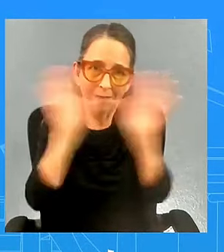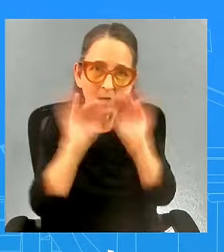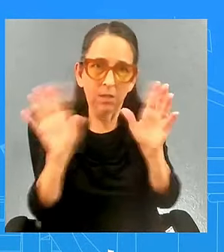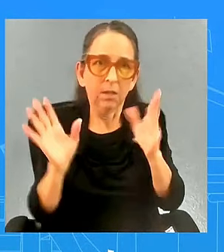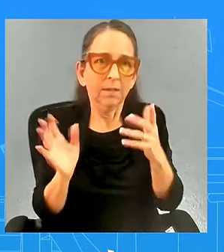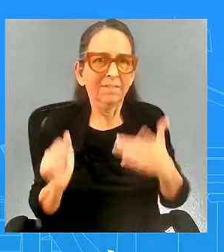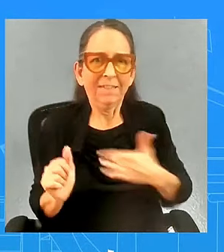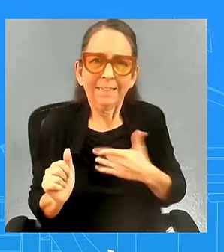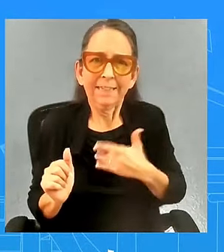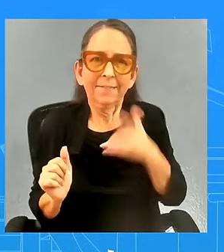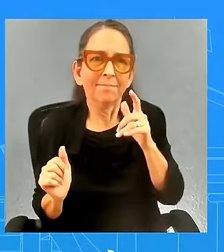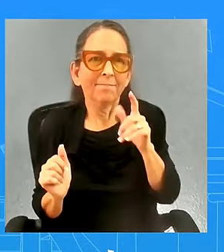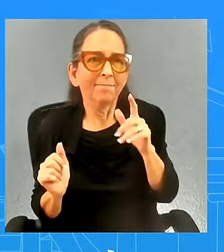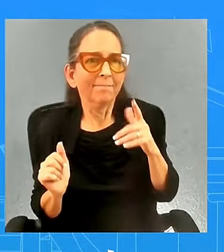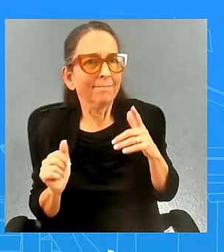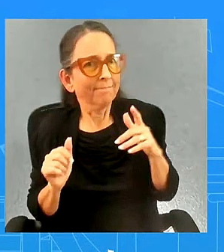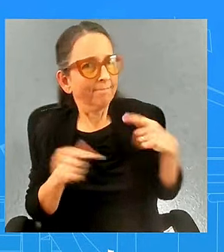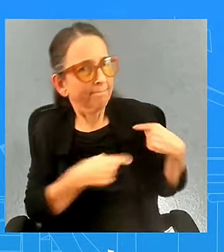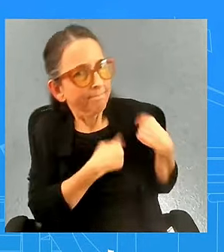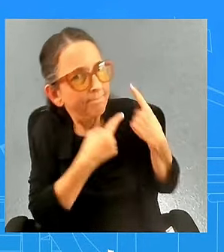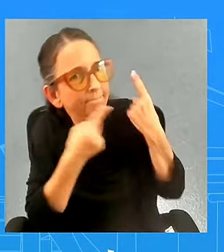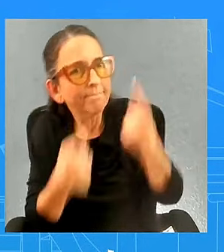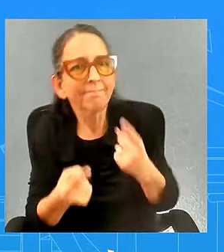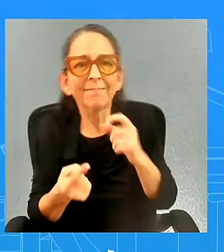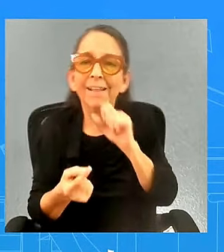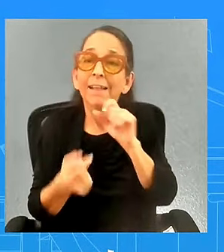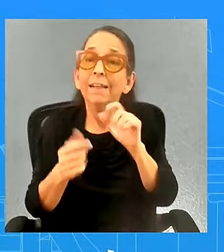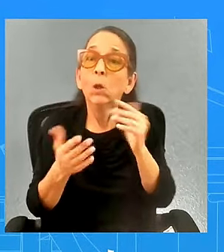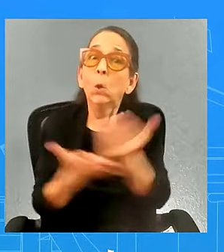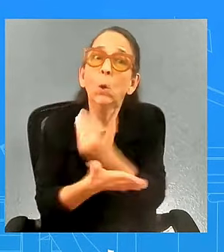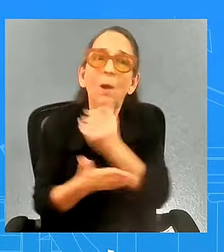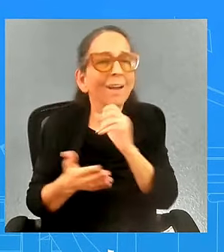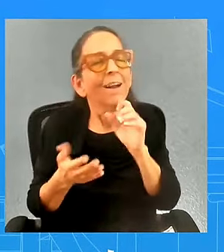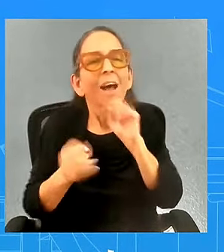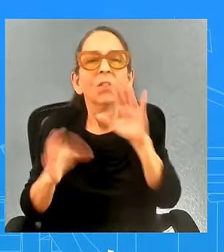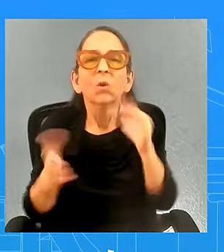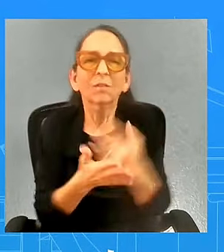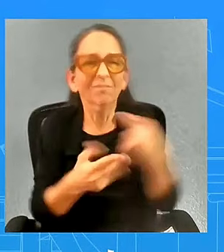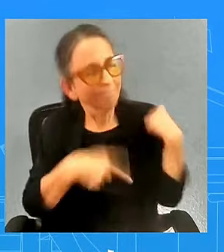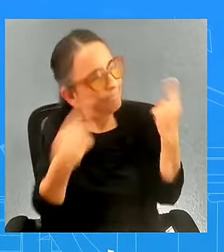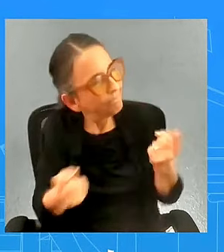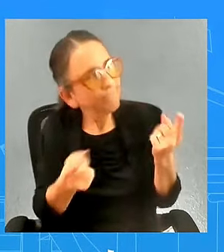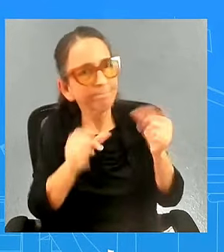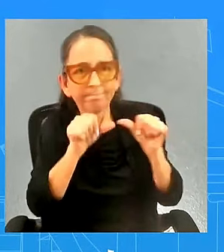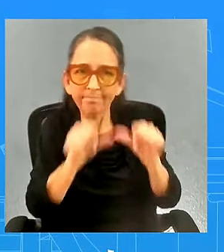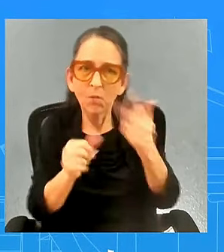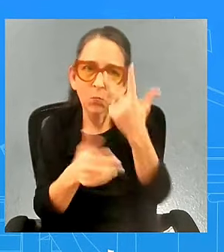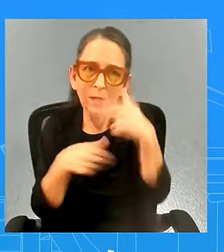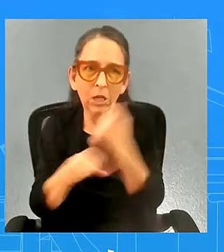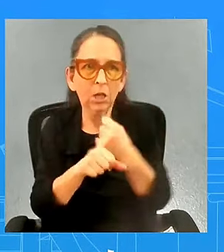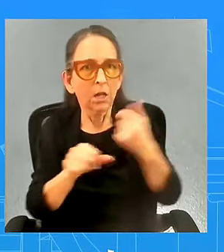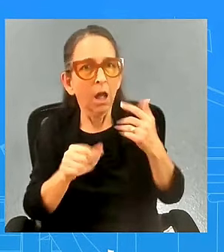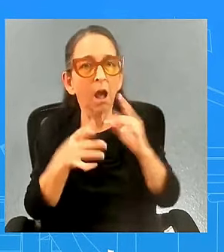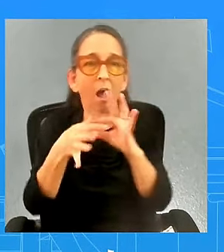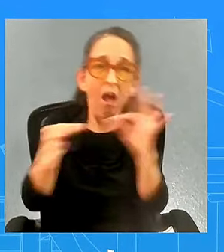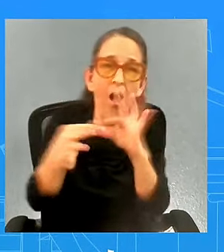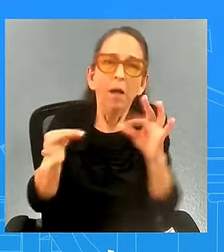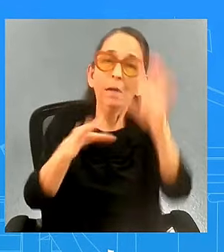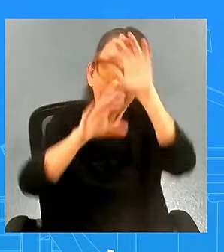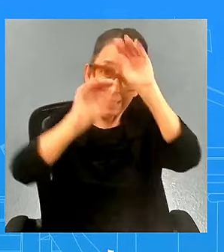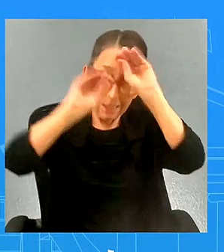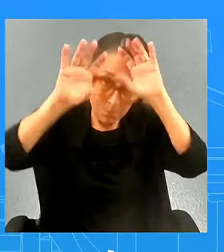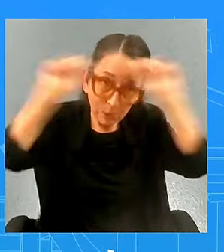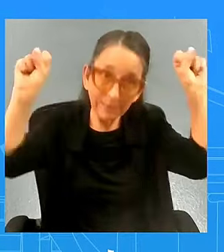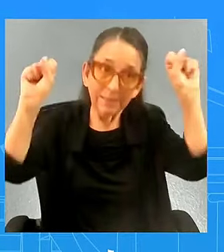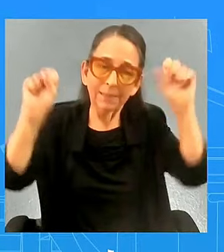nothing new here for the past more than three years when hateful rhetoric is being said the president believes it's important to speak to it and